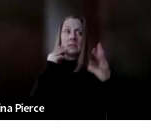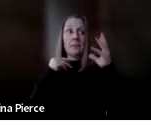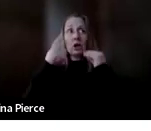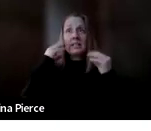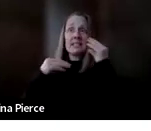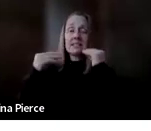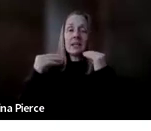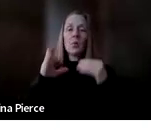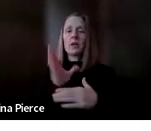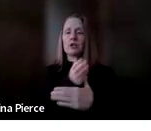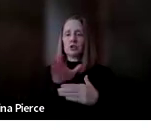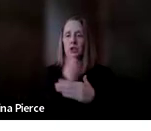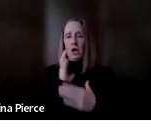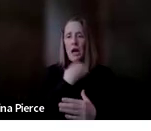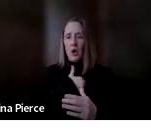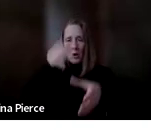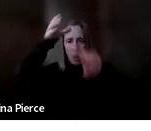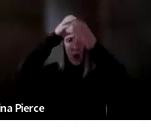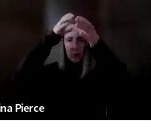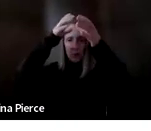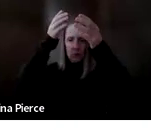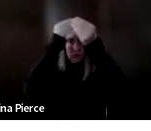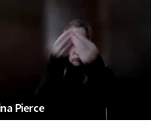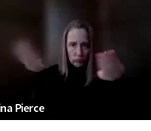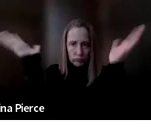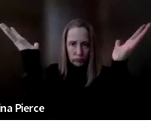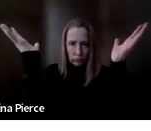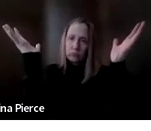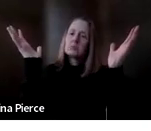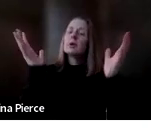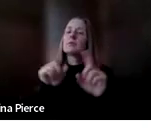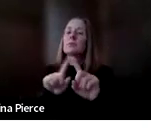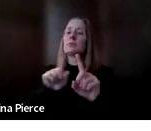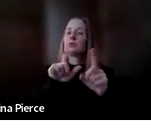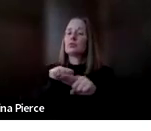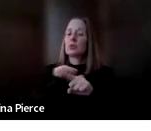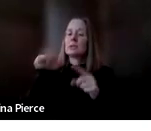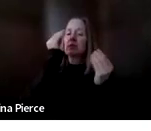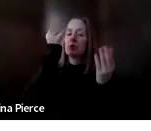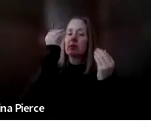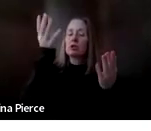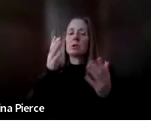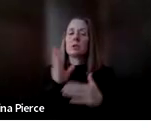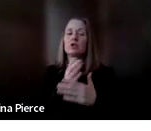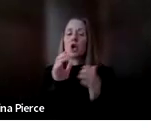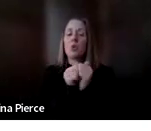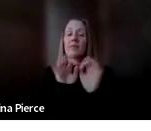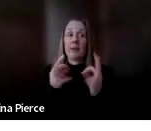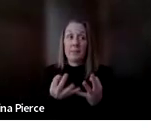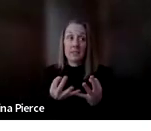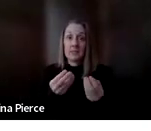share it with each other, share that expertise, share our knowledge that we have from different trainings and different information and then share that out with families.